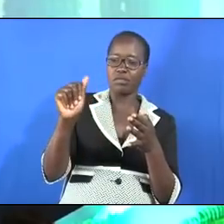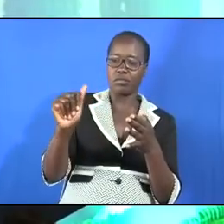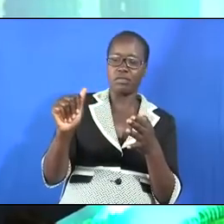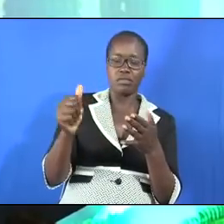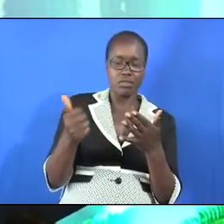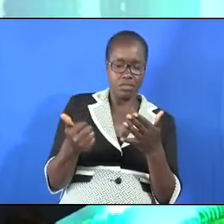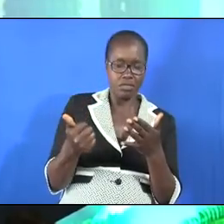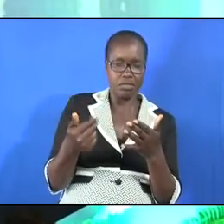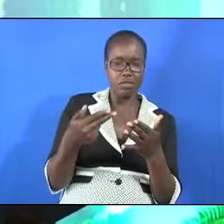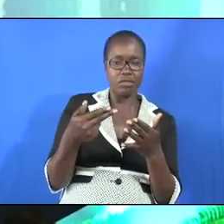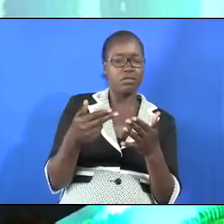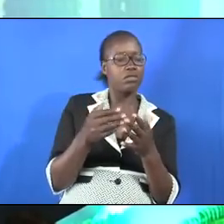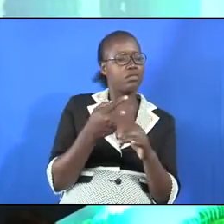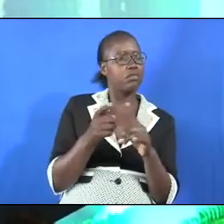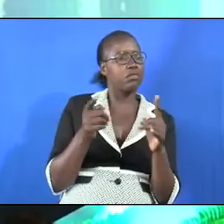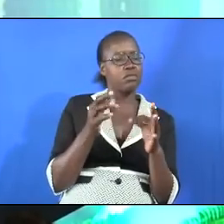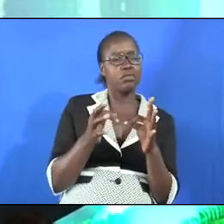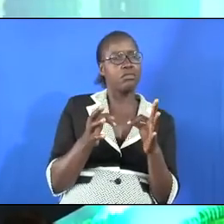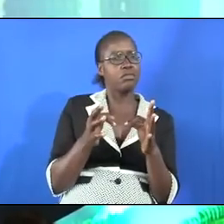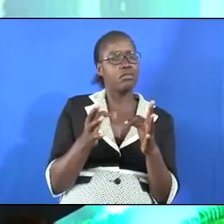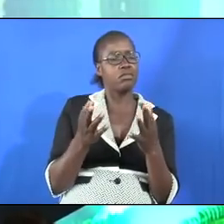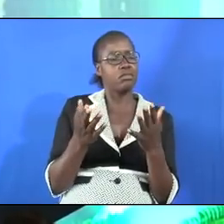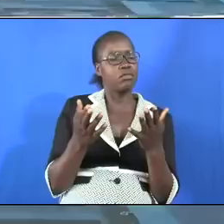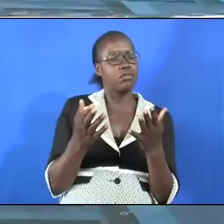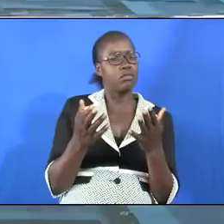but Israel will not hear